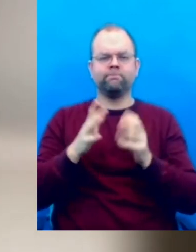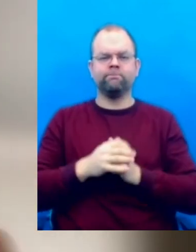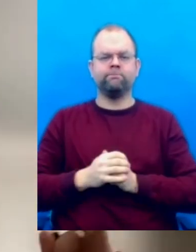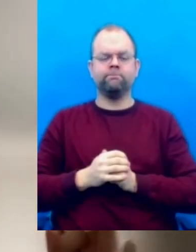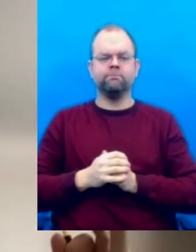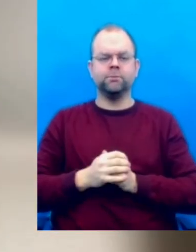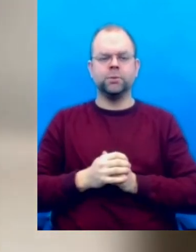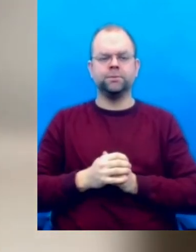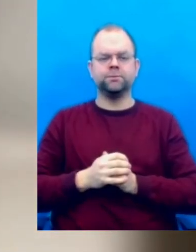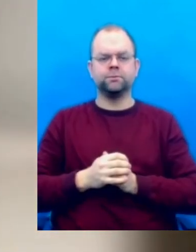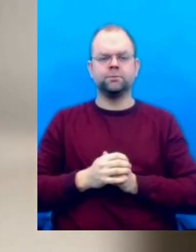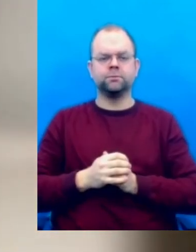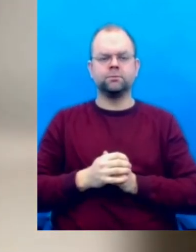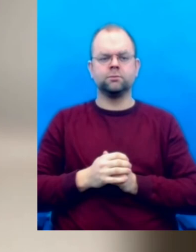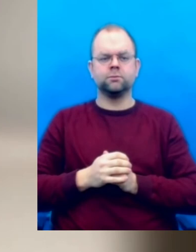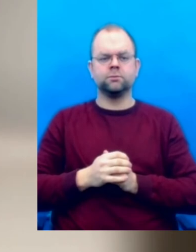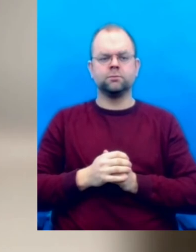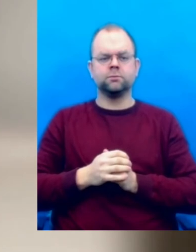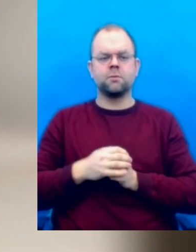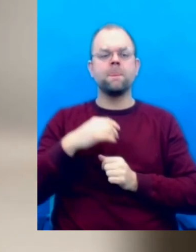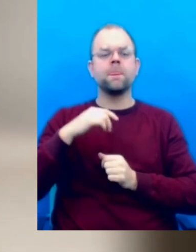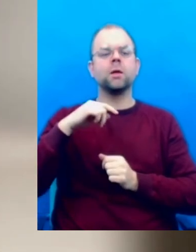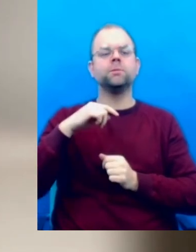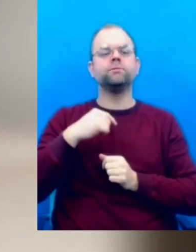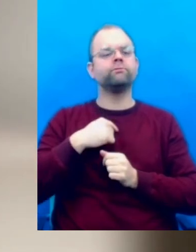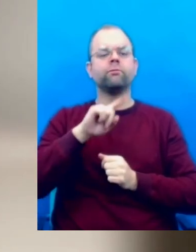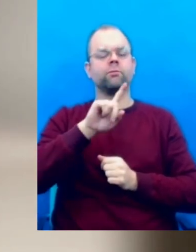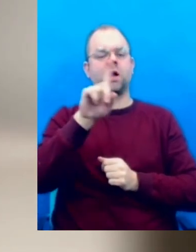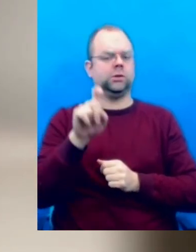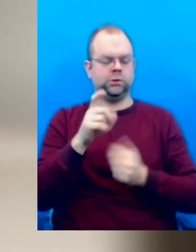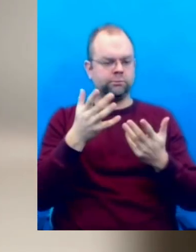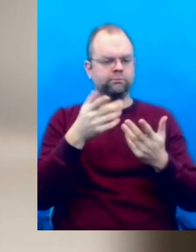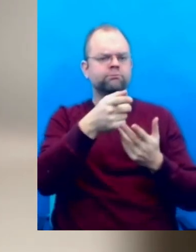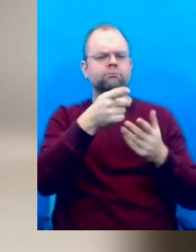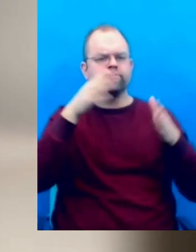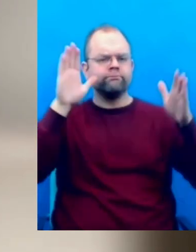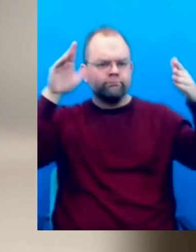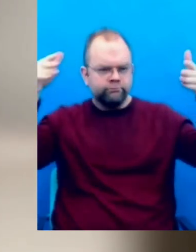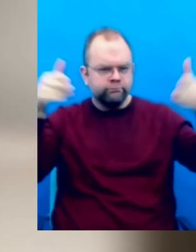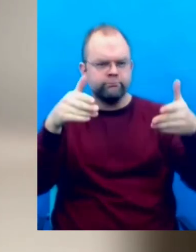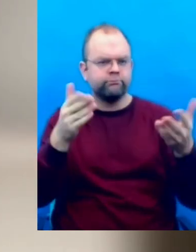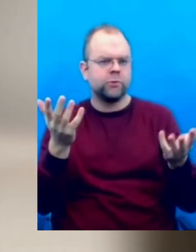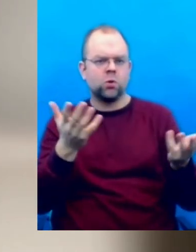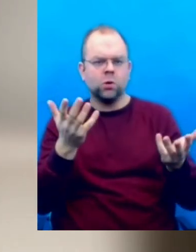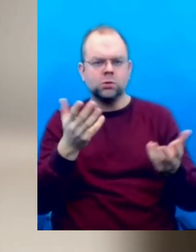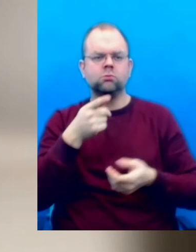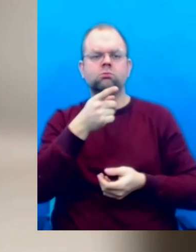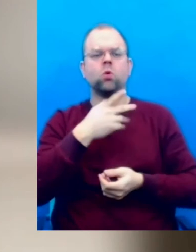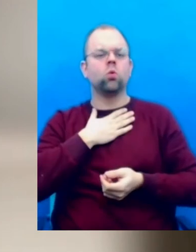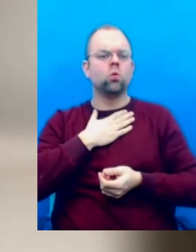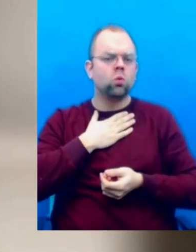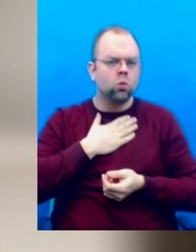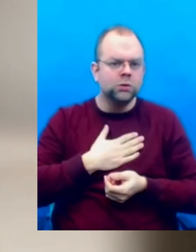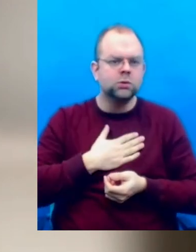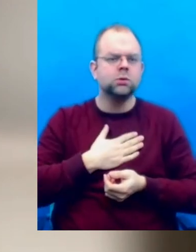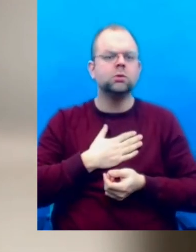wide and to really have the breadth of all disability or all forms of